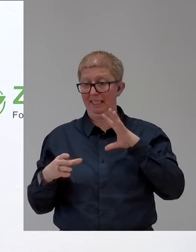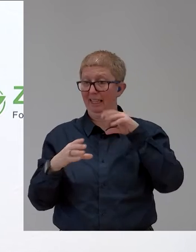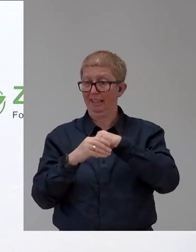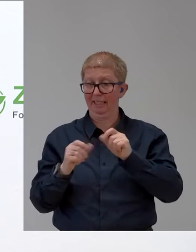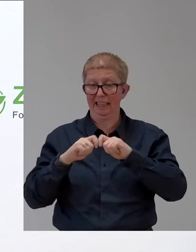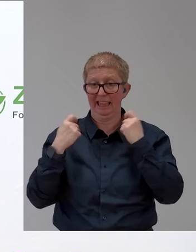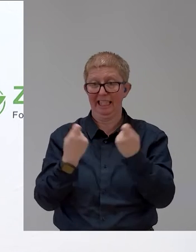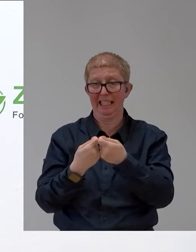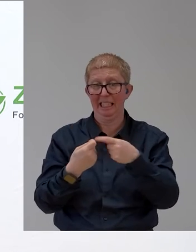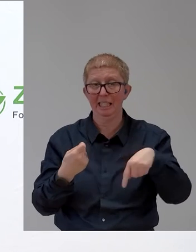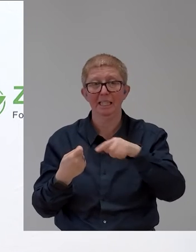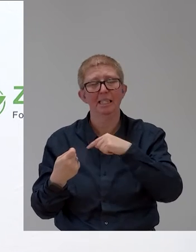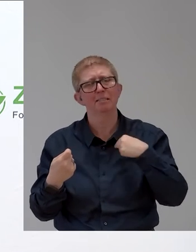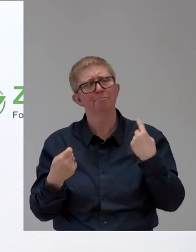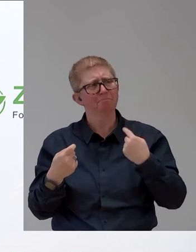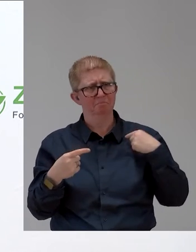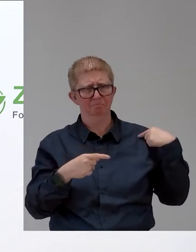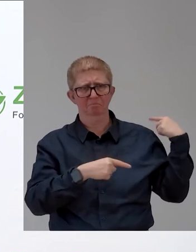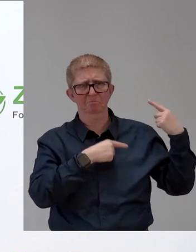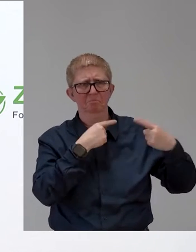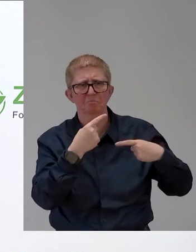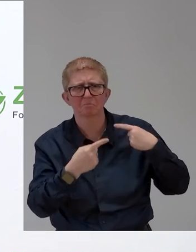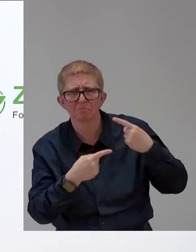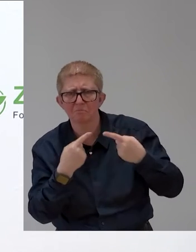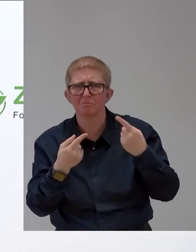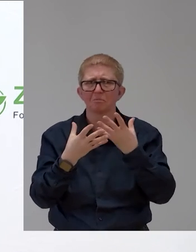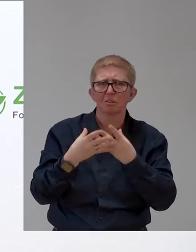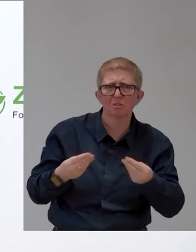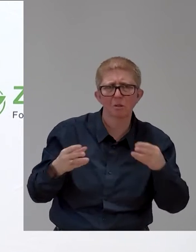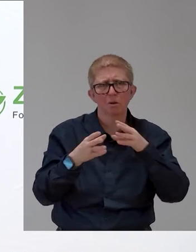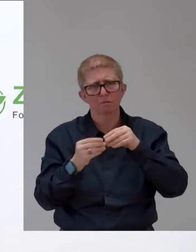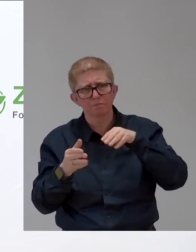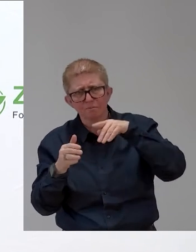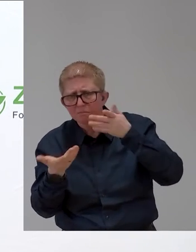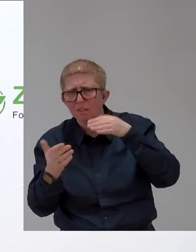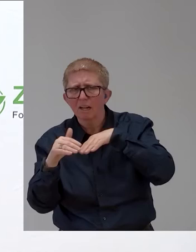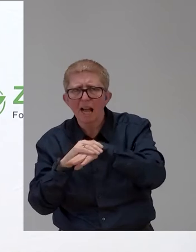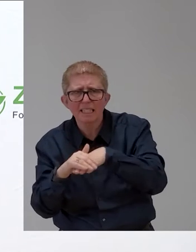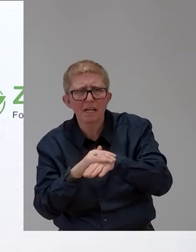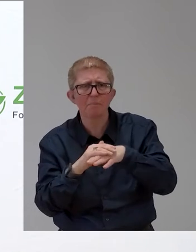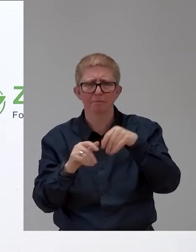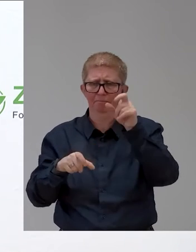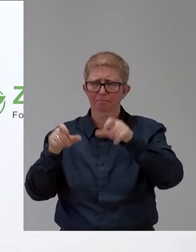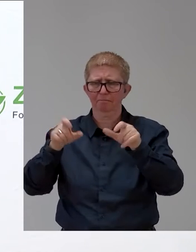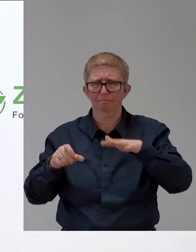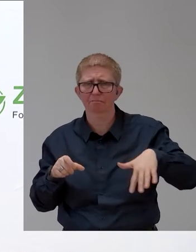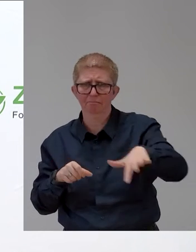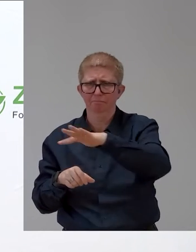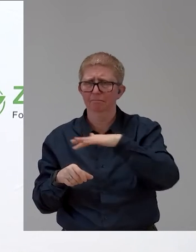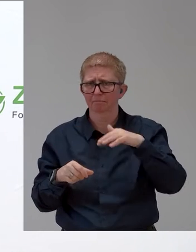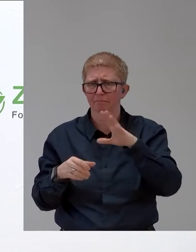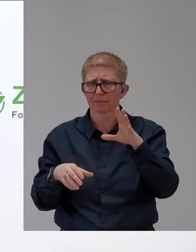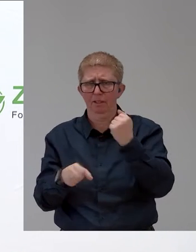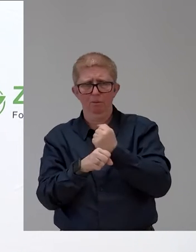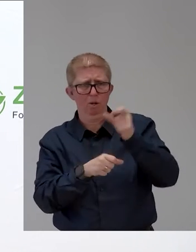solutions and inclusion approaches for our employees, but above all for our clients.